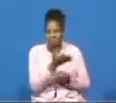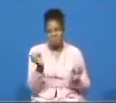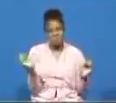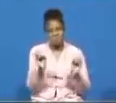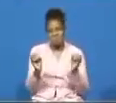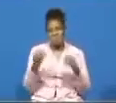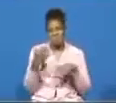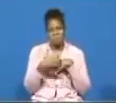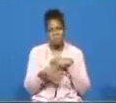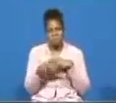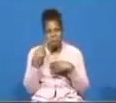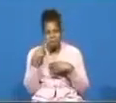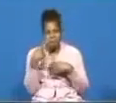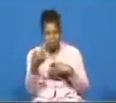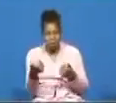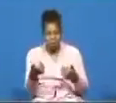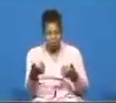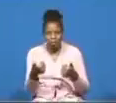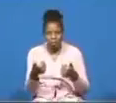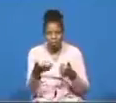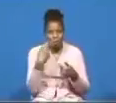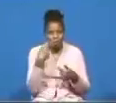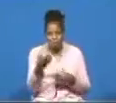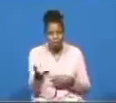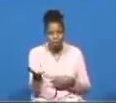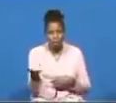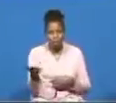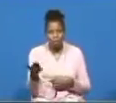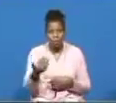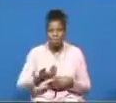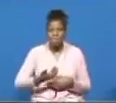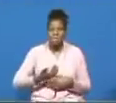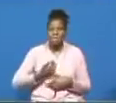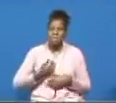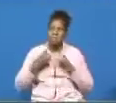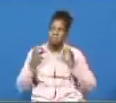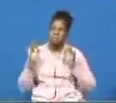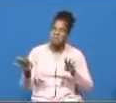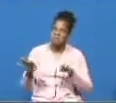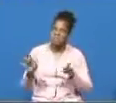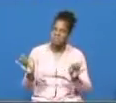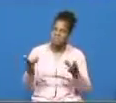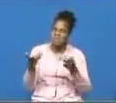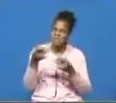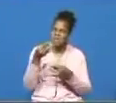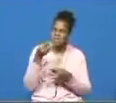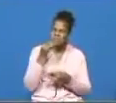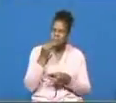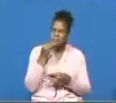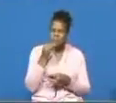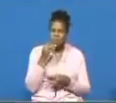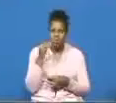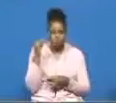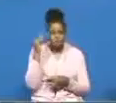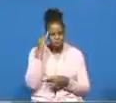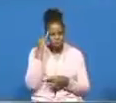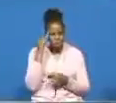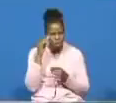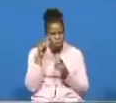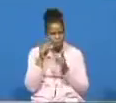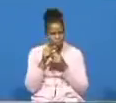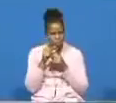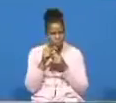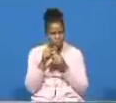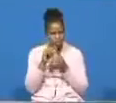bread and look at that our souls they say hates this light bread you know what the word translated their